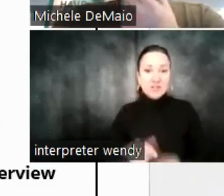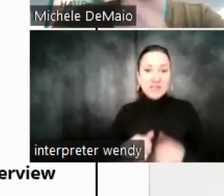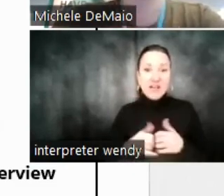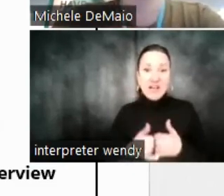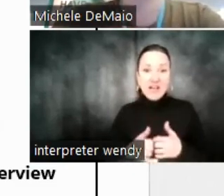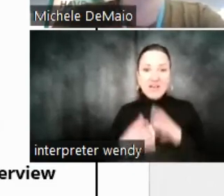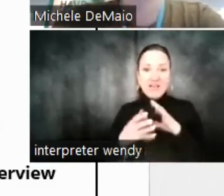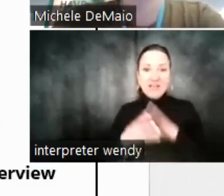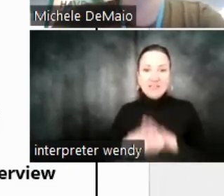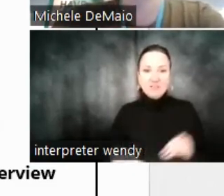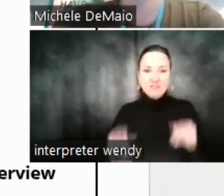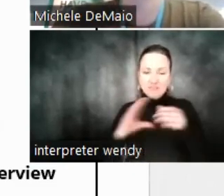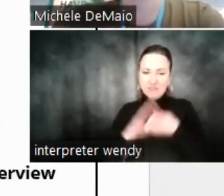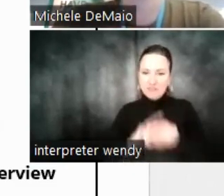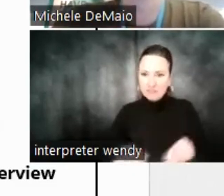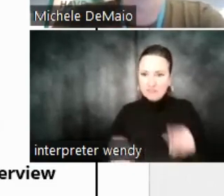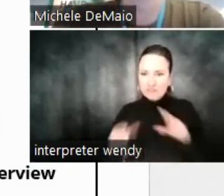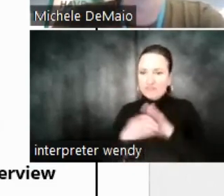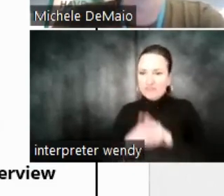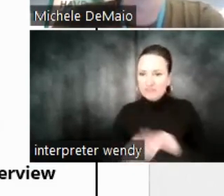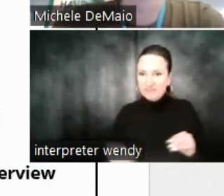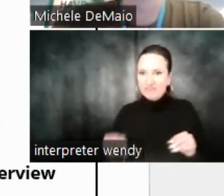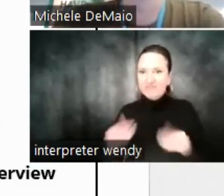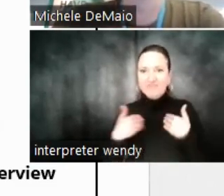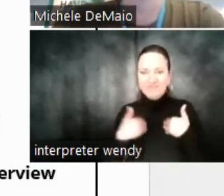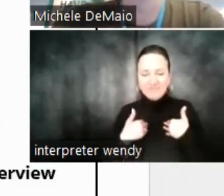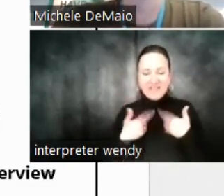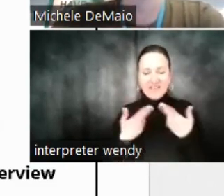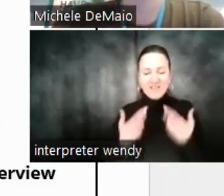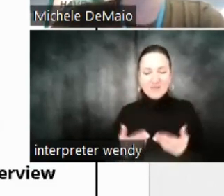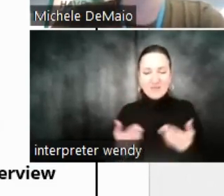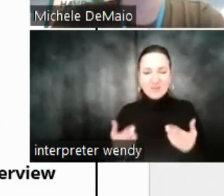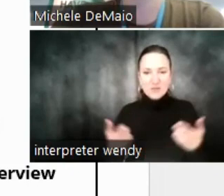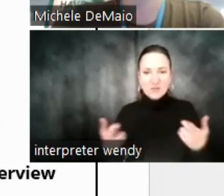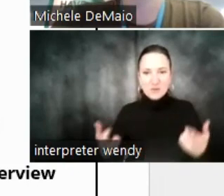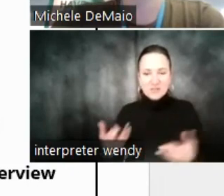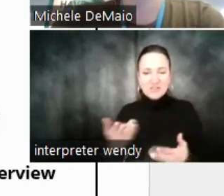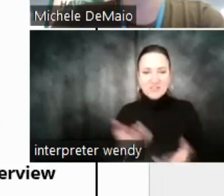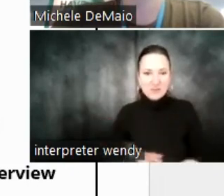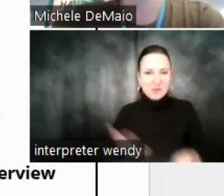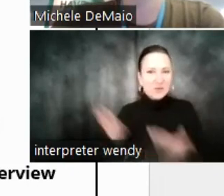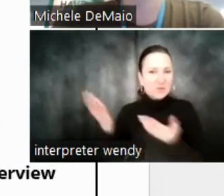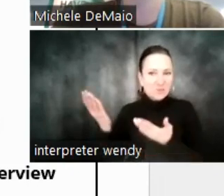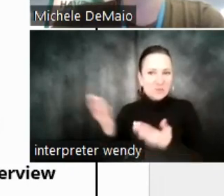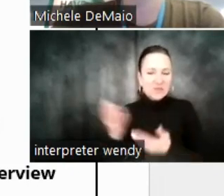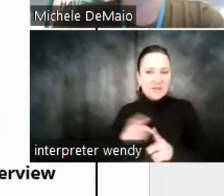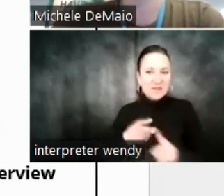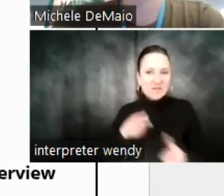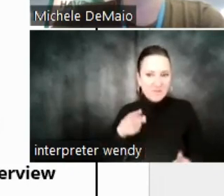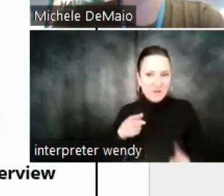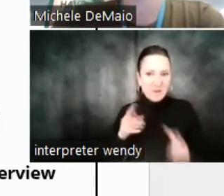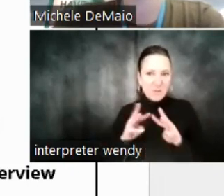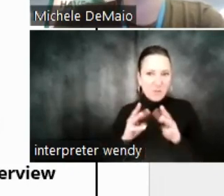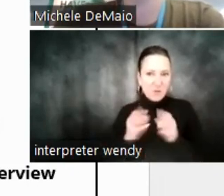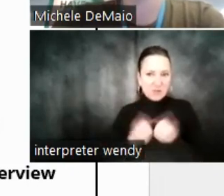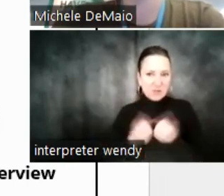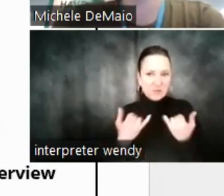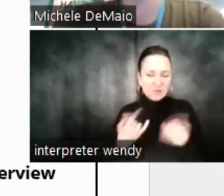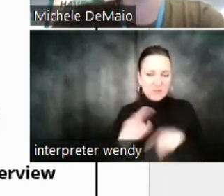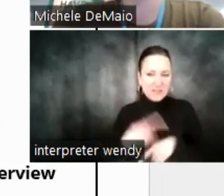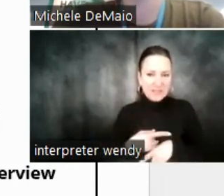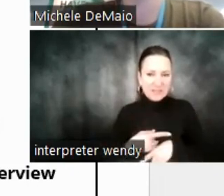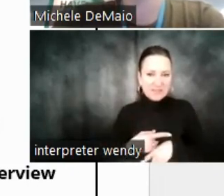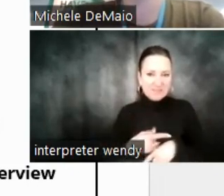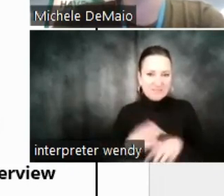which I know Michael would appreciate. And we already have it in some resources you can take with you from the session today. So we're